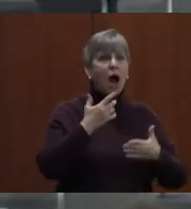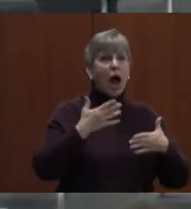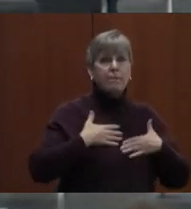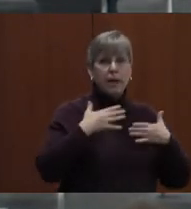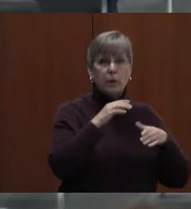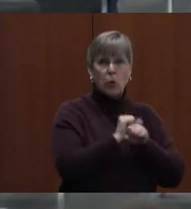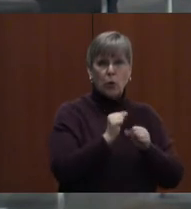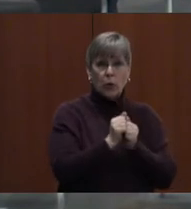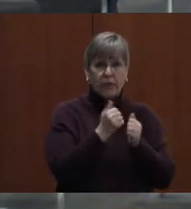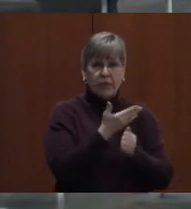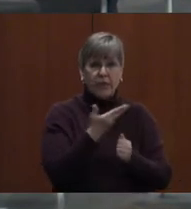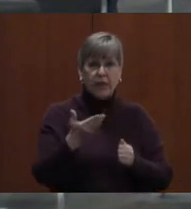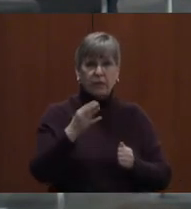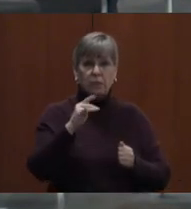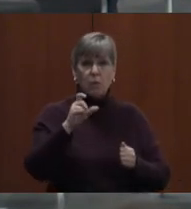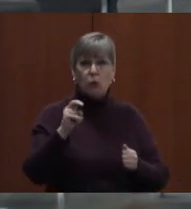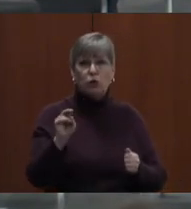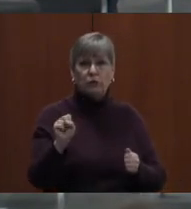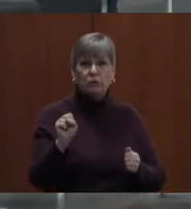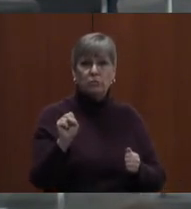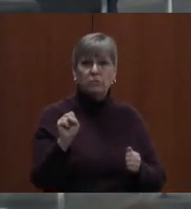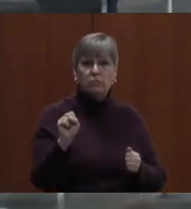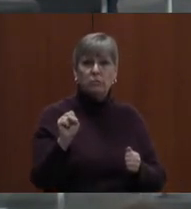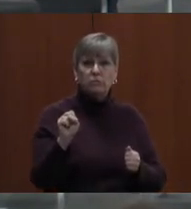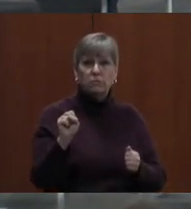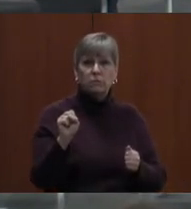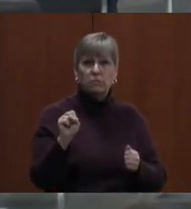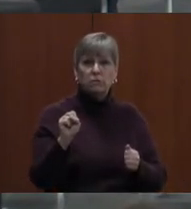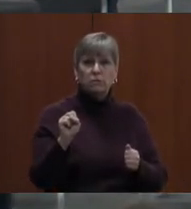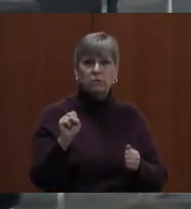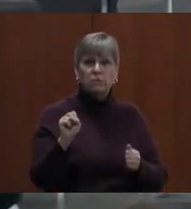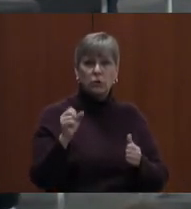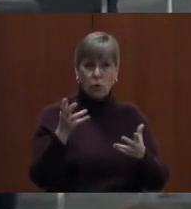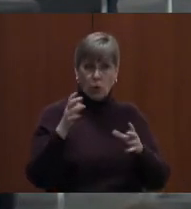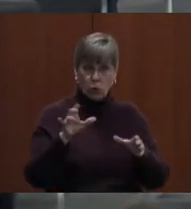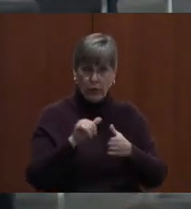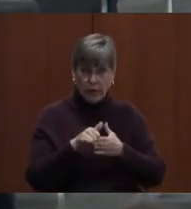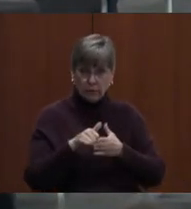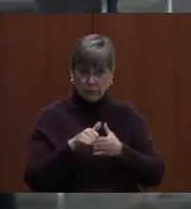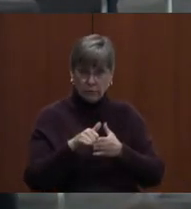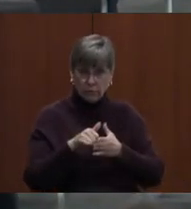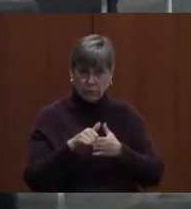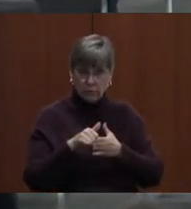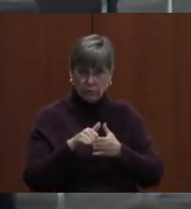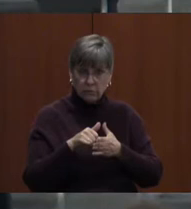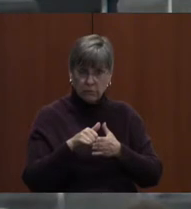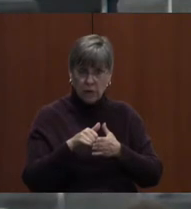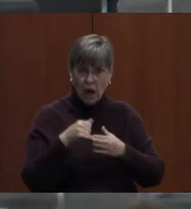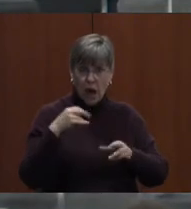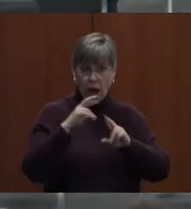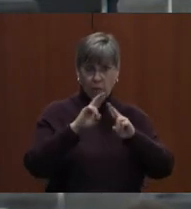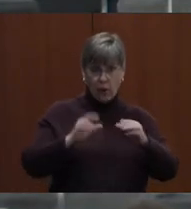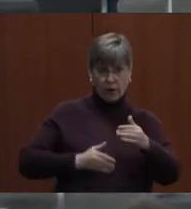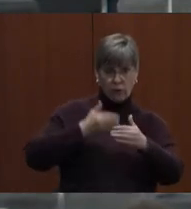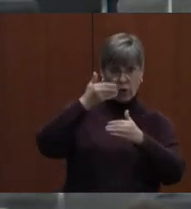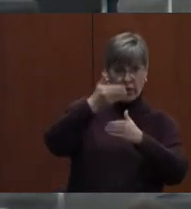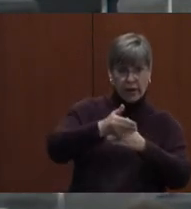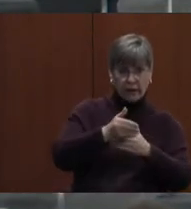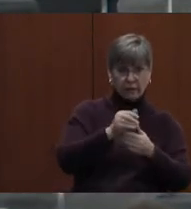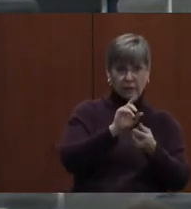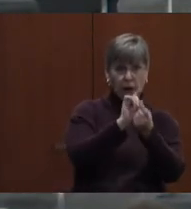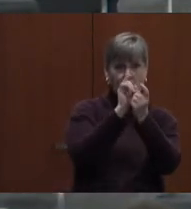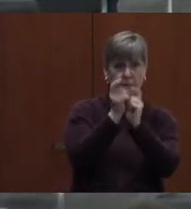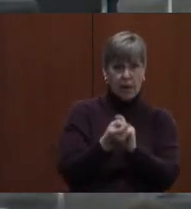want to get those talked through. Any way to do that, Amanda President? I am ready for the next amendment